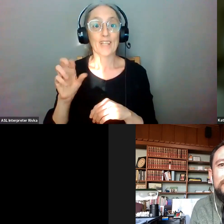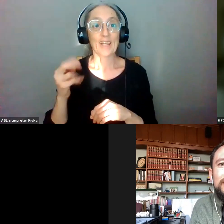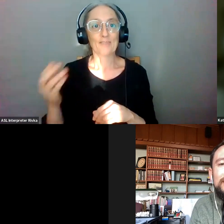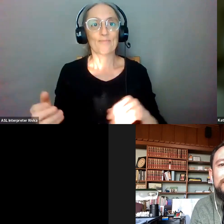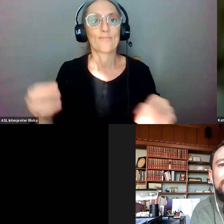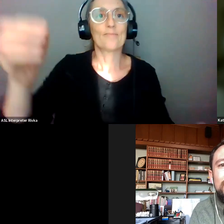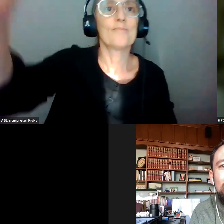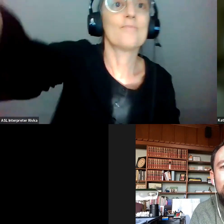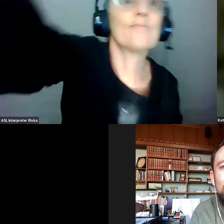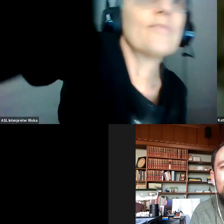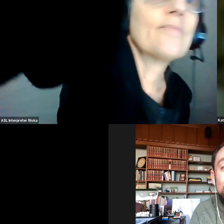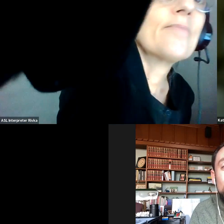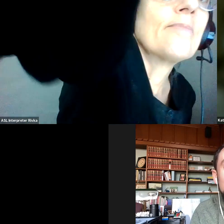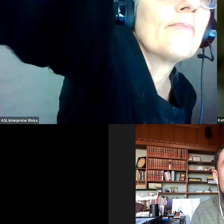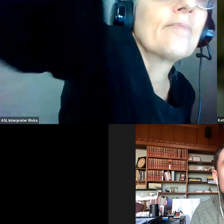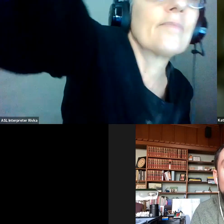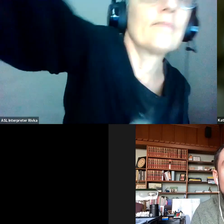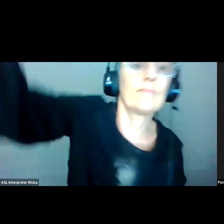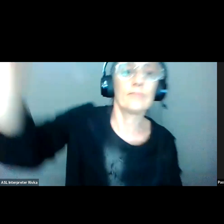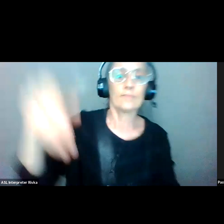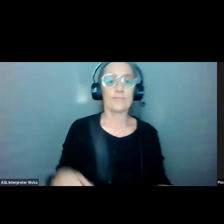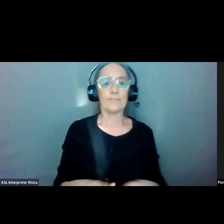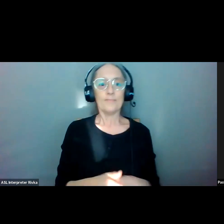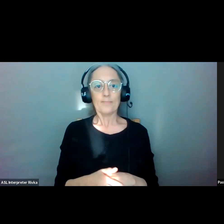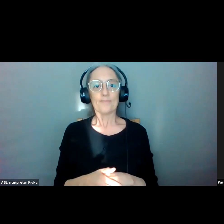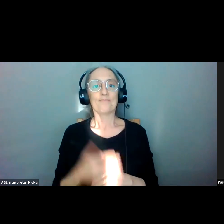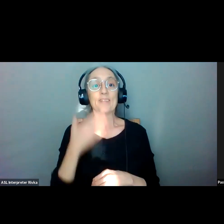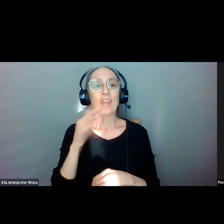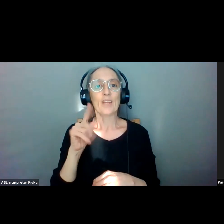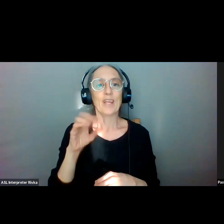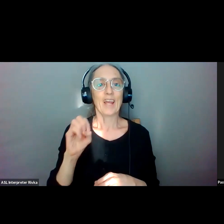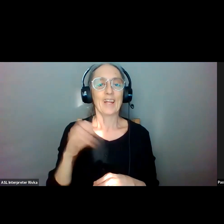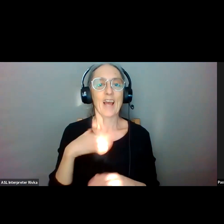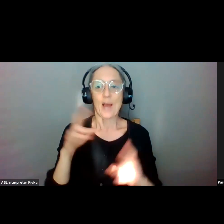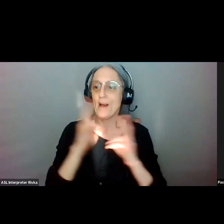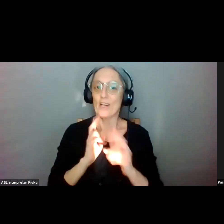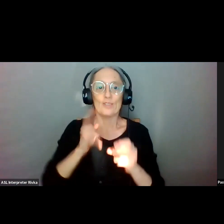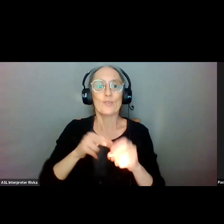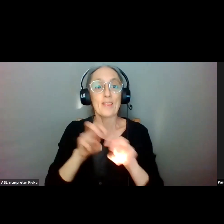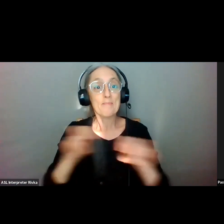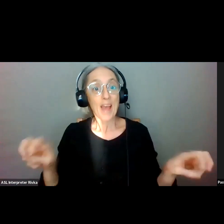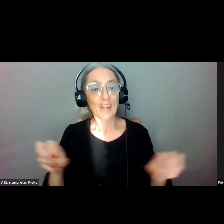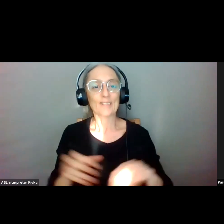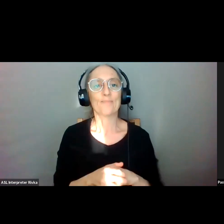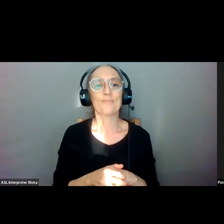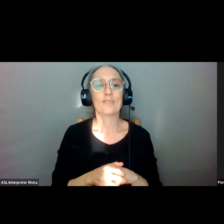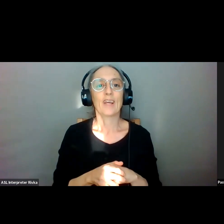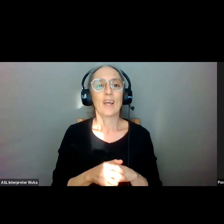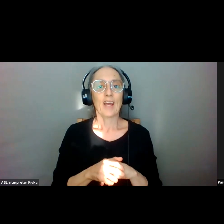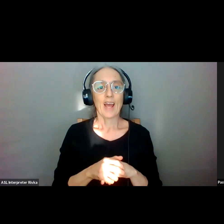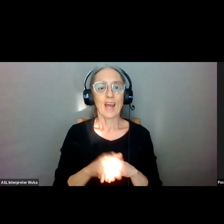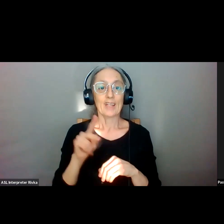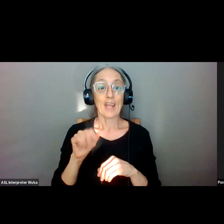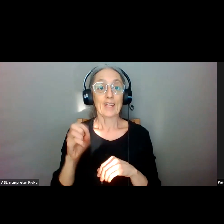thank you katie uh it's an honor to be part of this panel um and as katie said uh